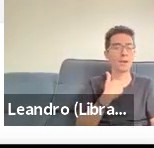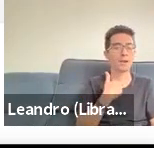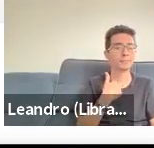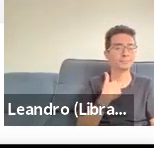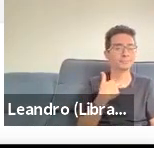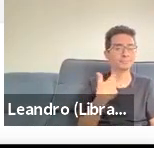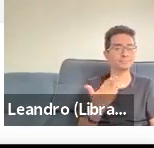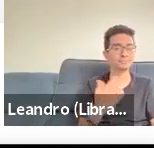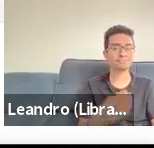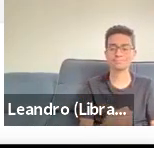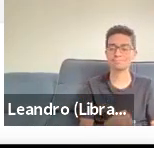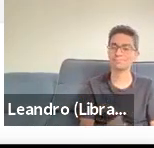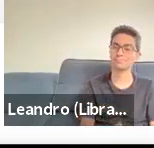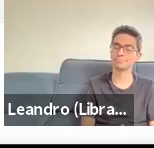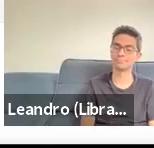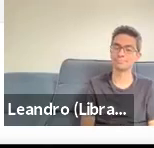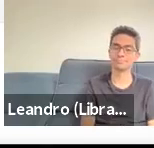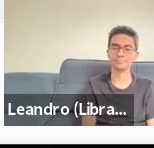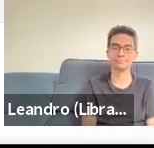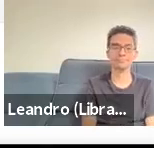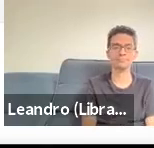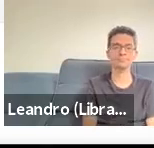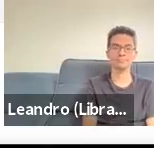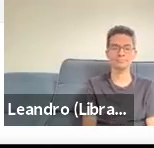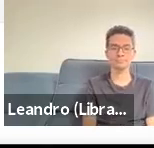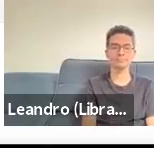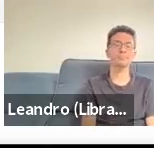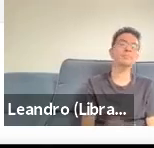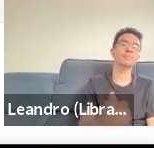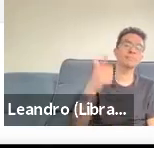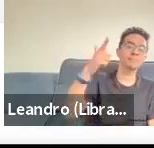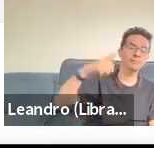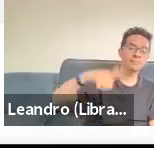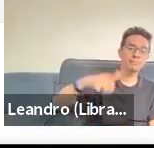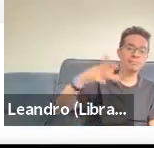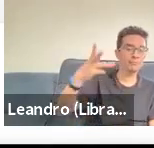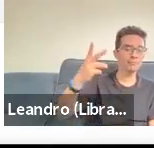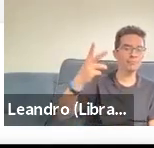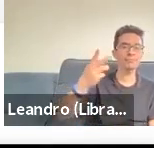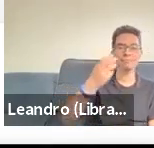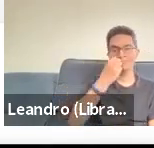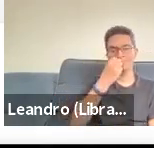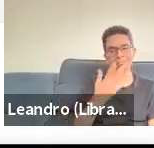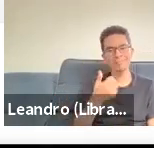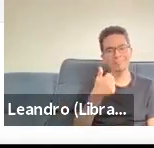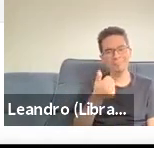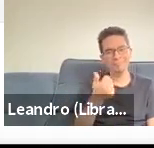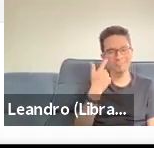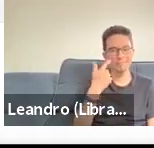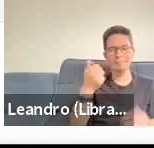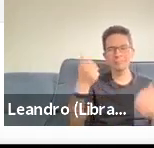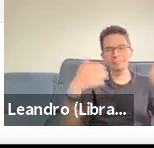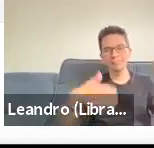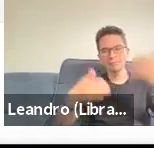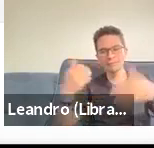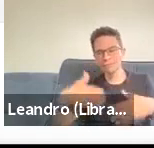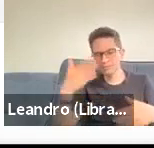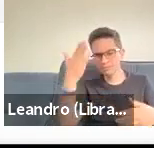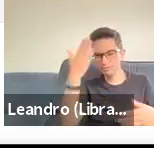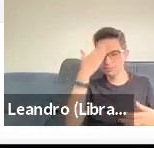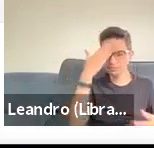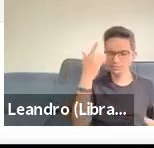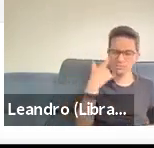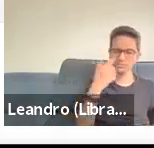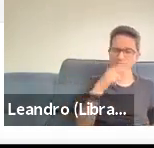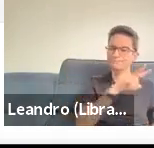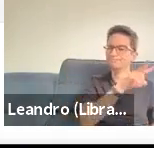So the third thing we did so we did a basic count, and then we looked at how those IDRs displayed across